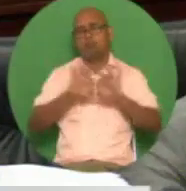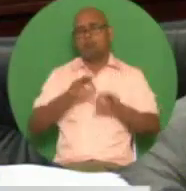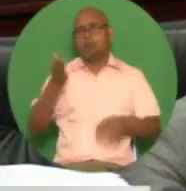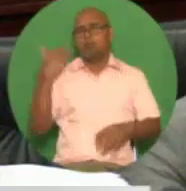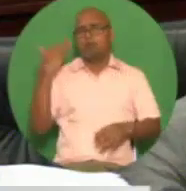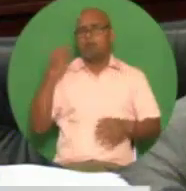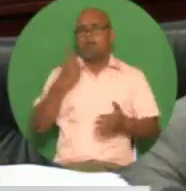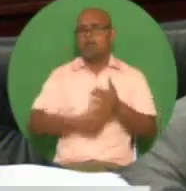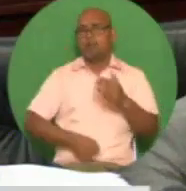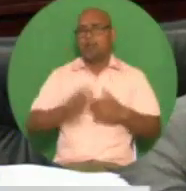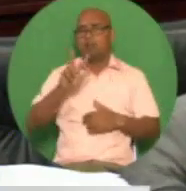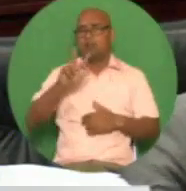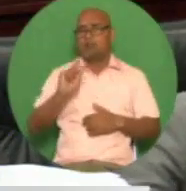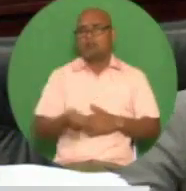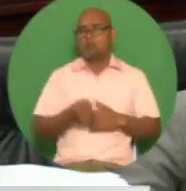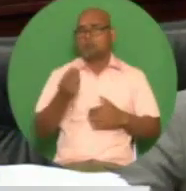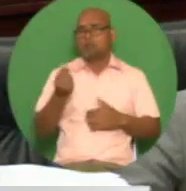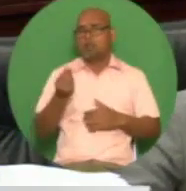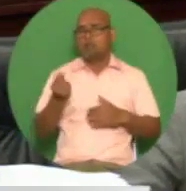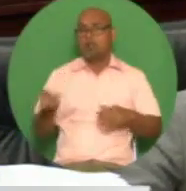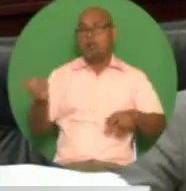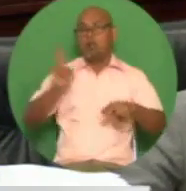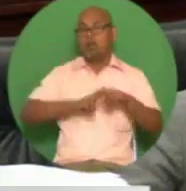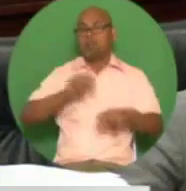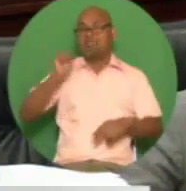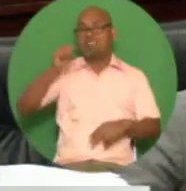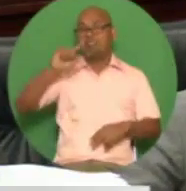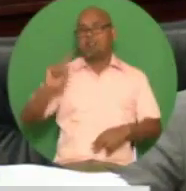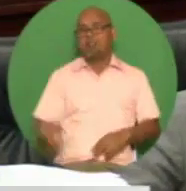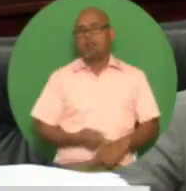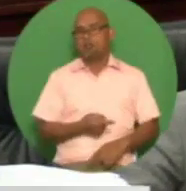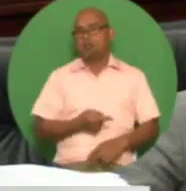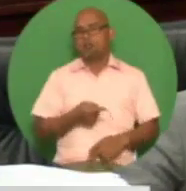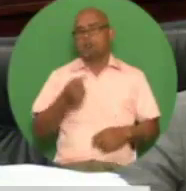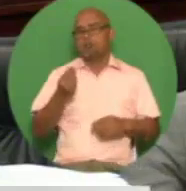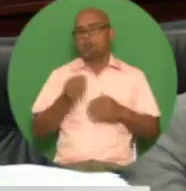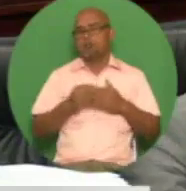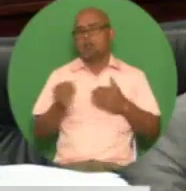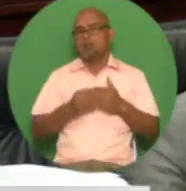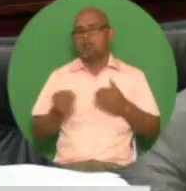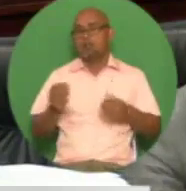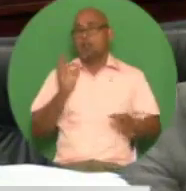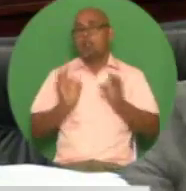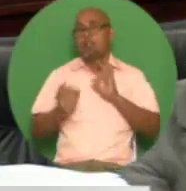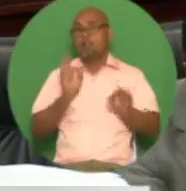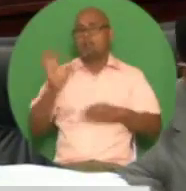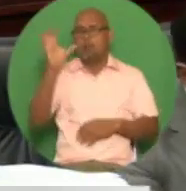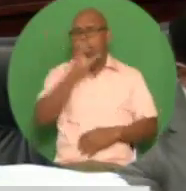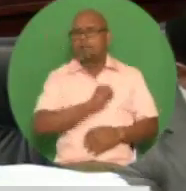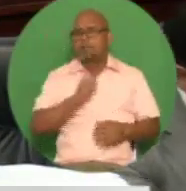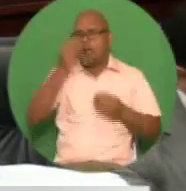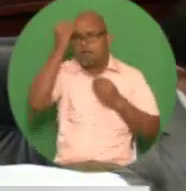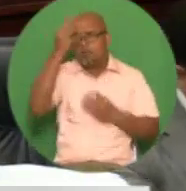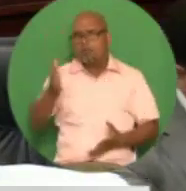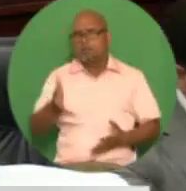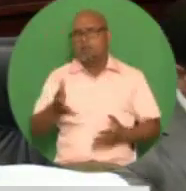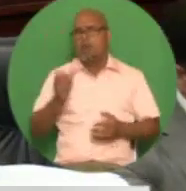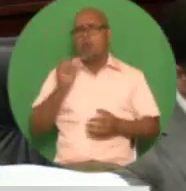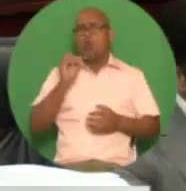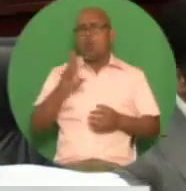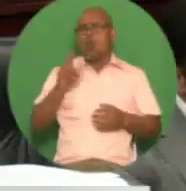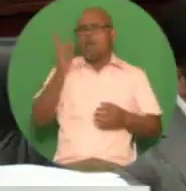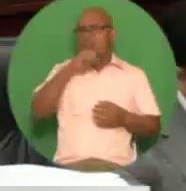dollars to ten thousand dollars for submission of incorrect information in td1s regarding fraudulent documents to support claims